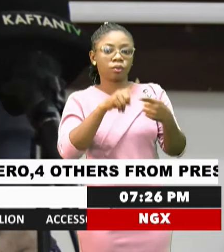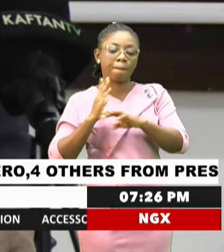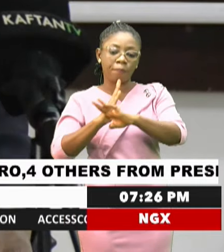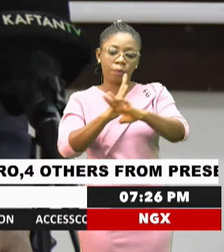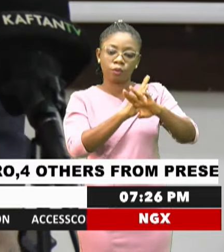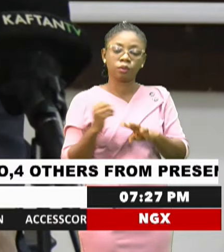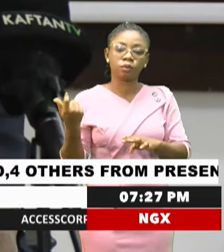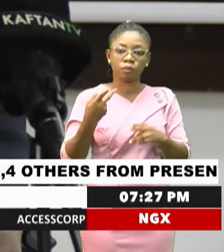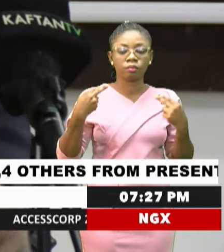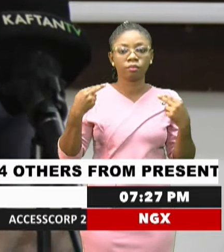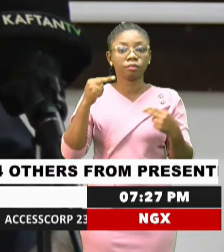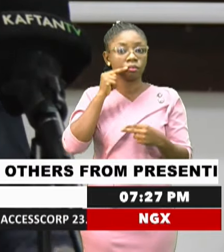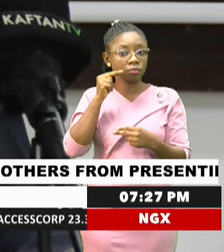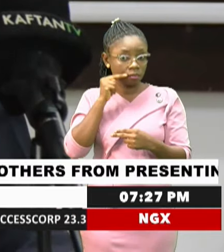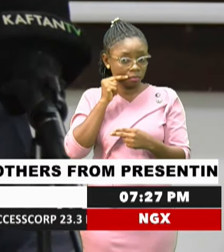every Nigerian.